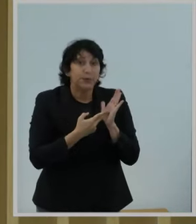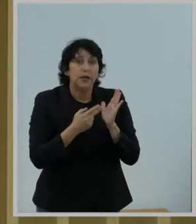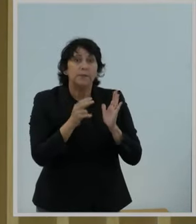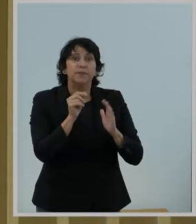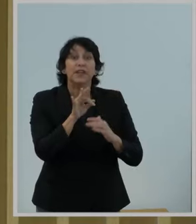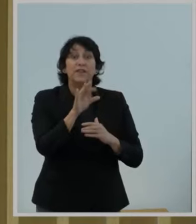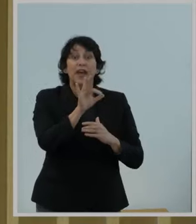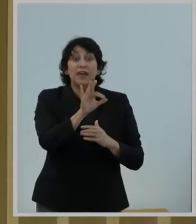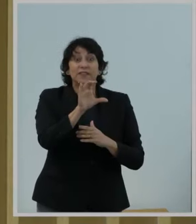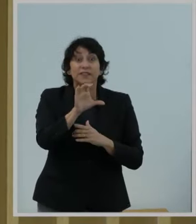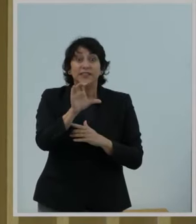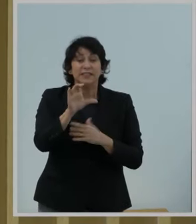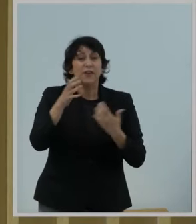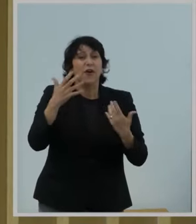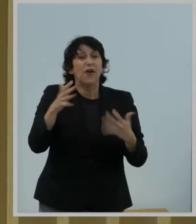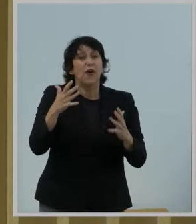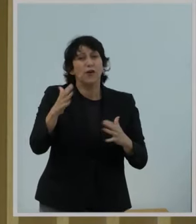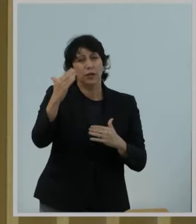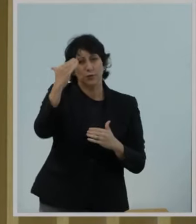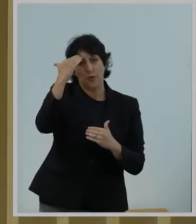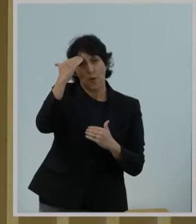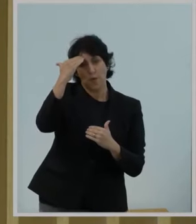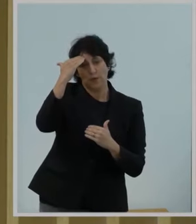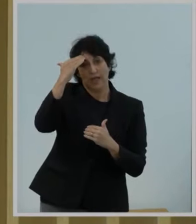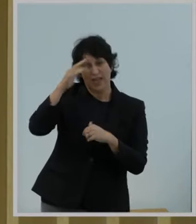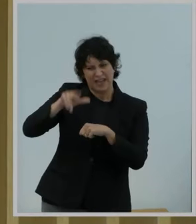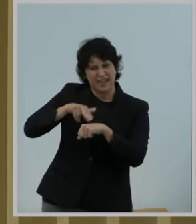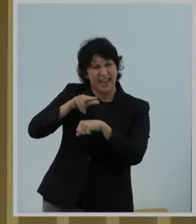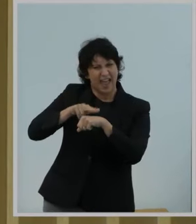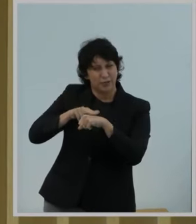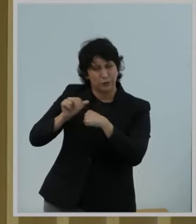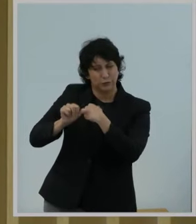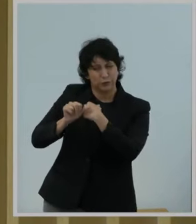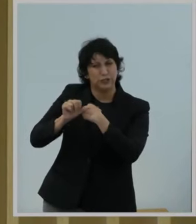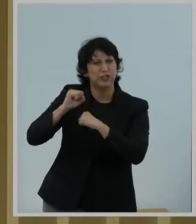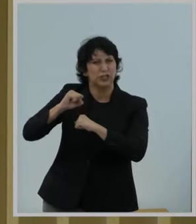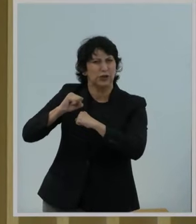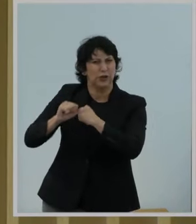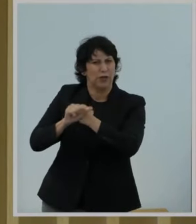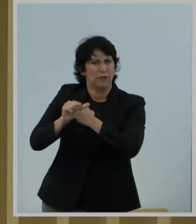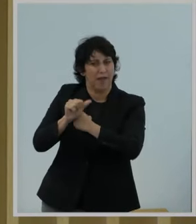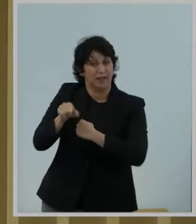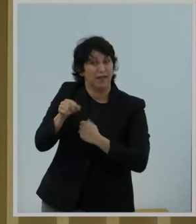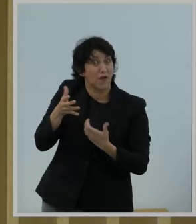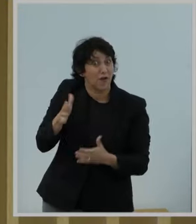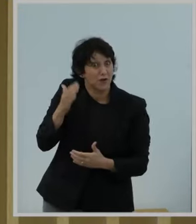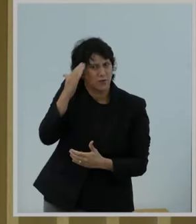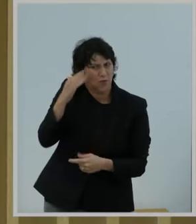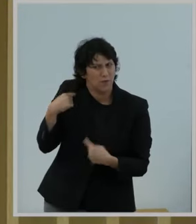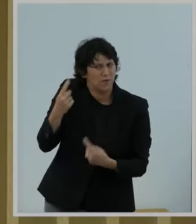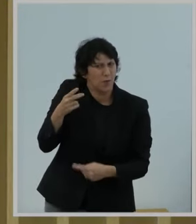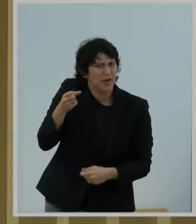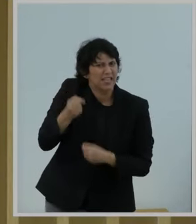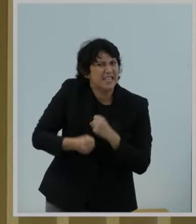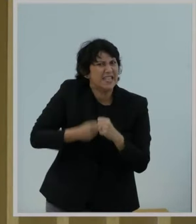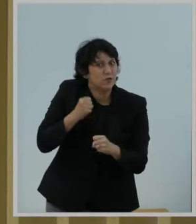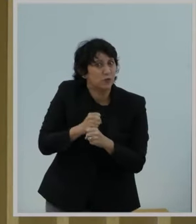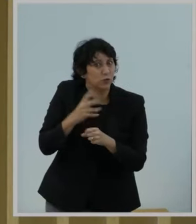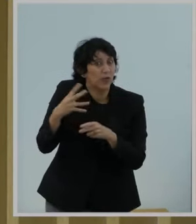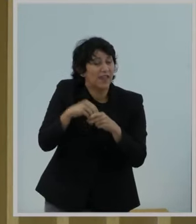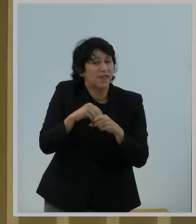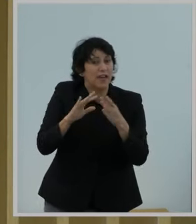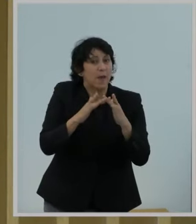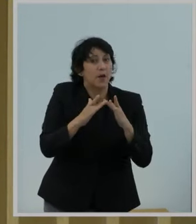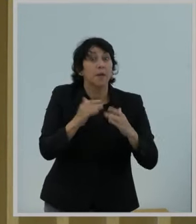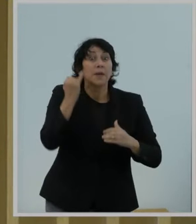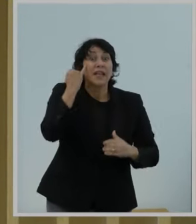the FCC has known about a national security threat for years in our networks and